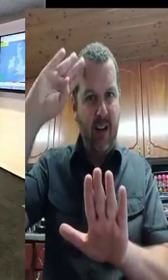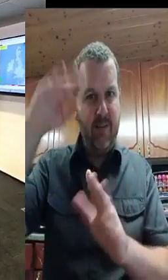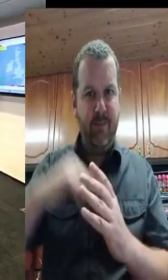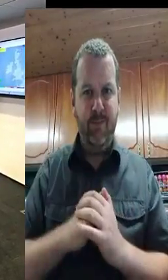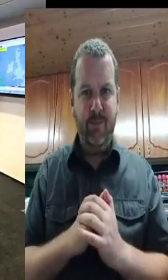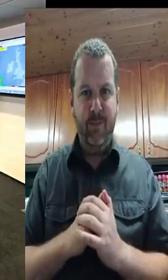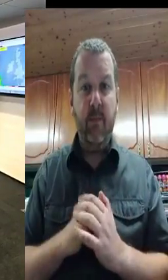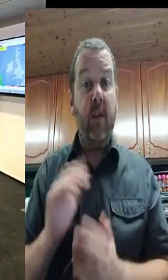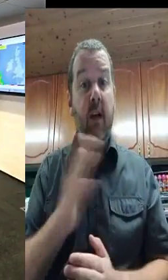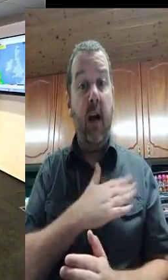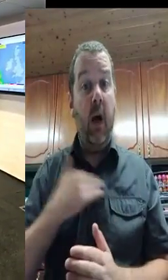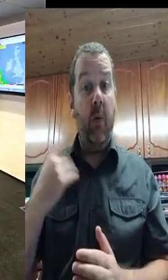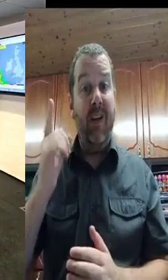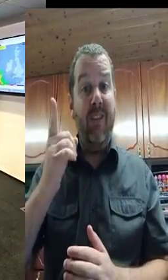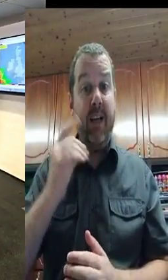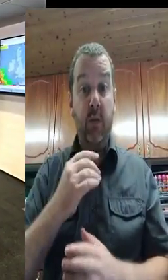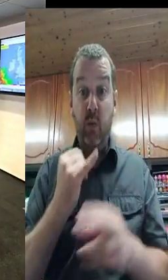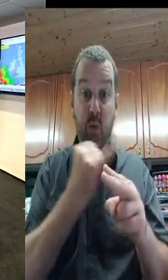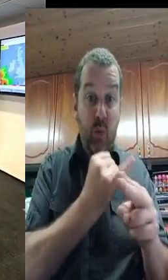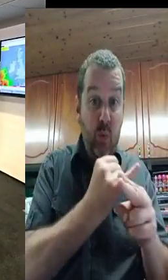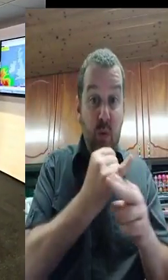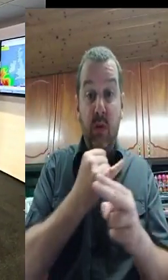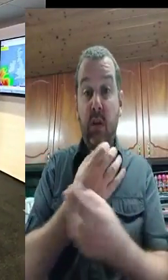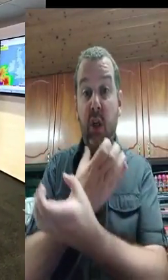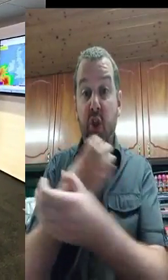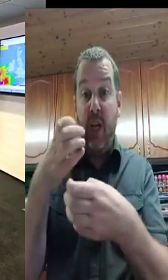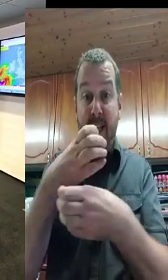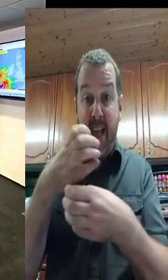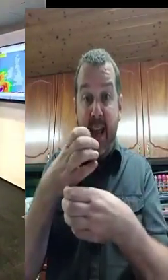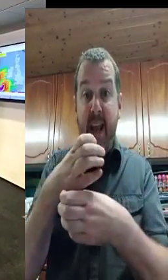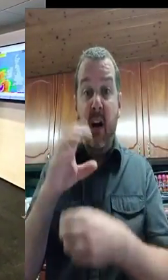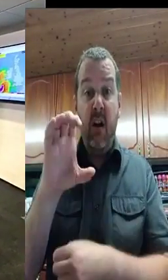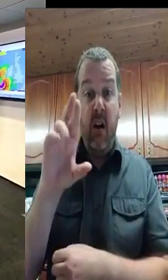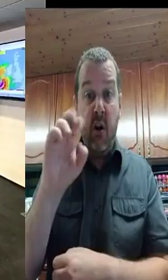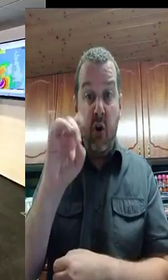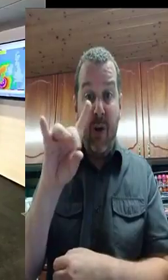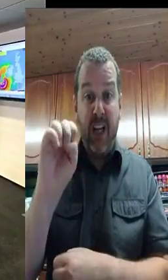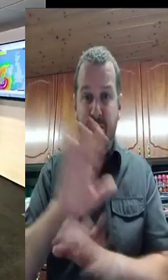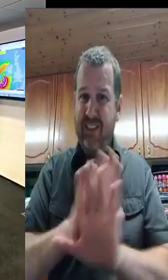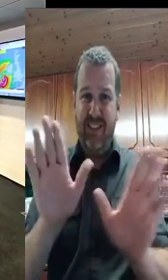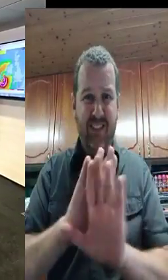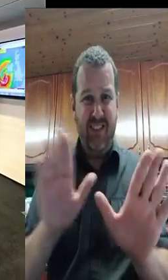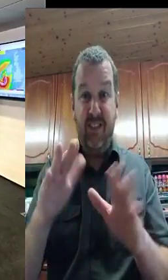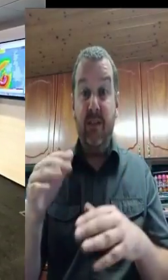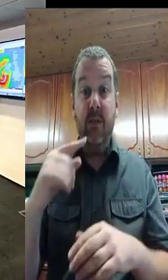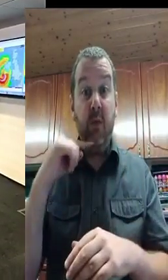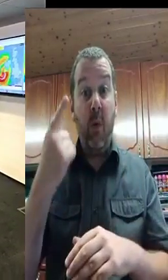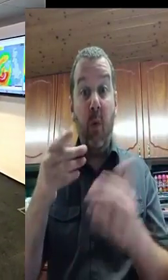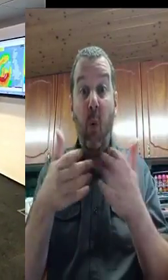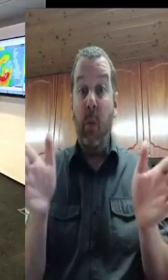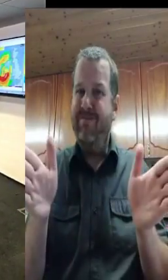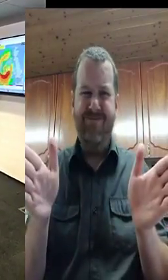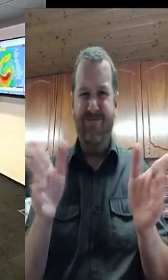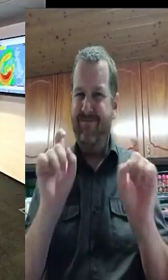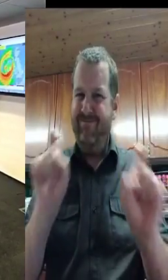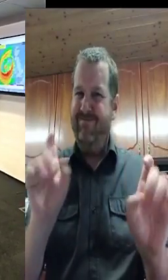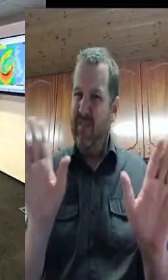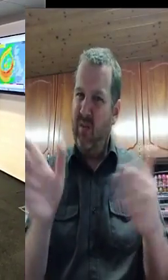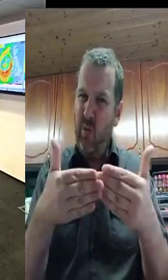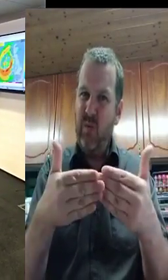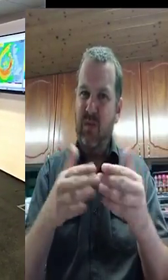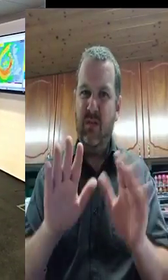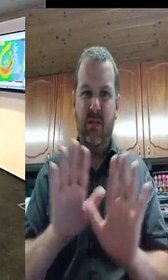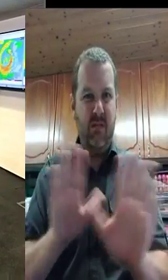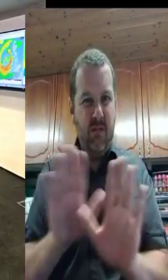confirmed, that people may have time to make alternative plans. When it was confirmed yesterday morning that there is indeed a red weather warning for the counties,